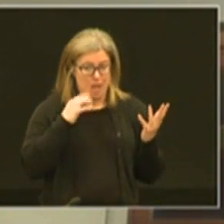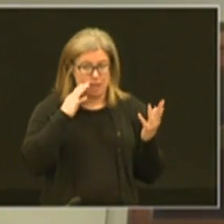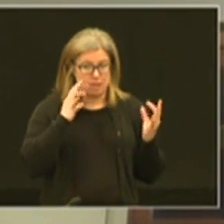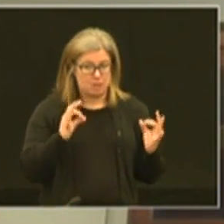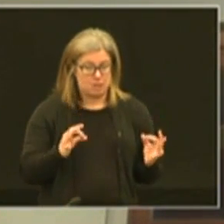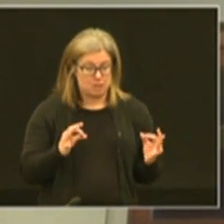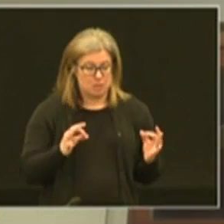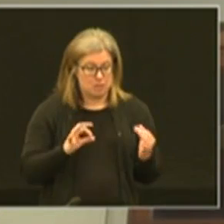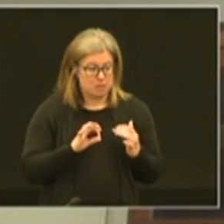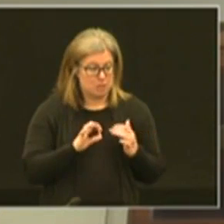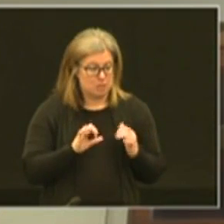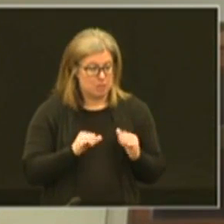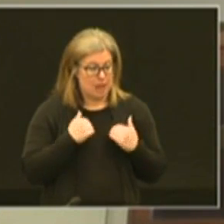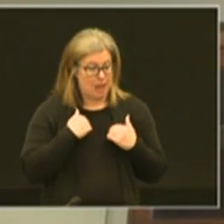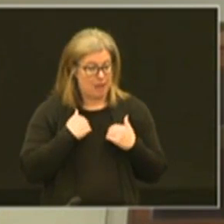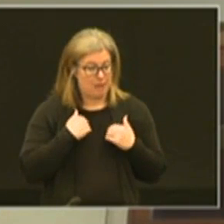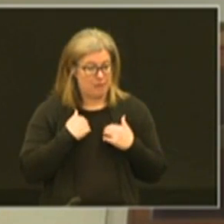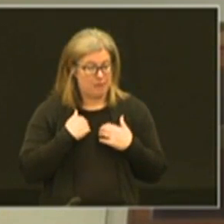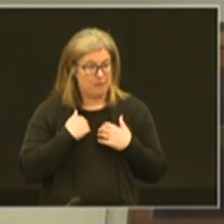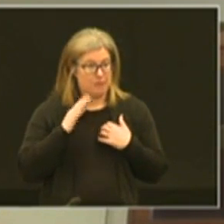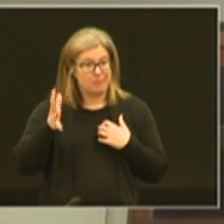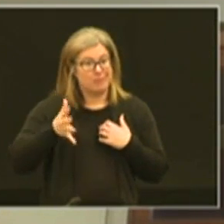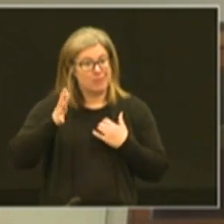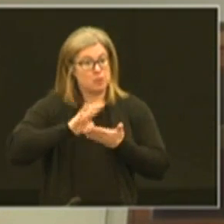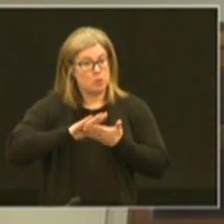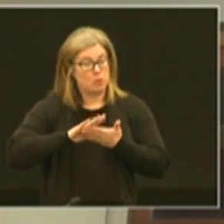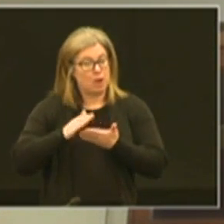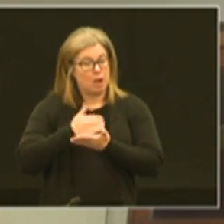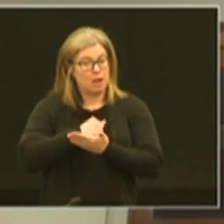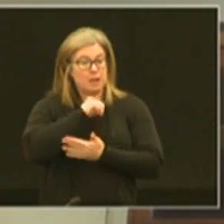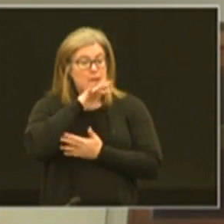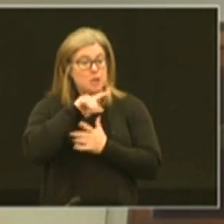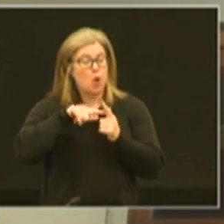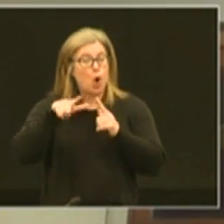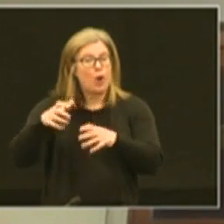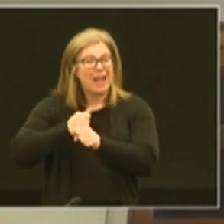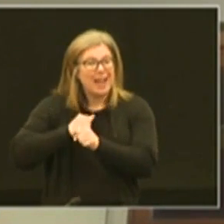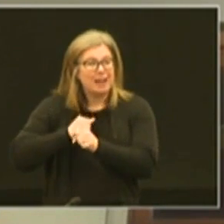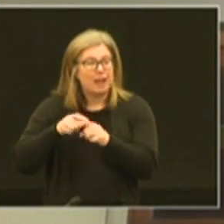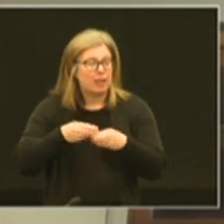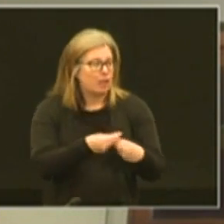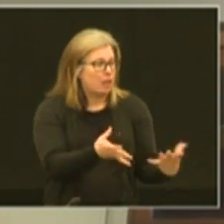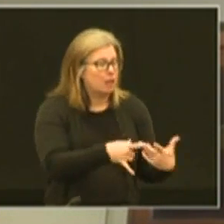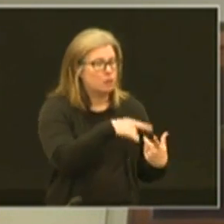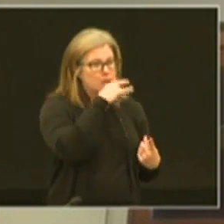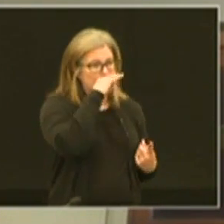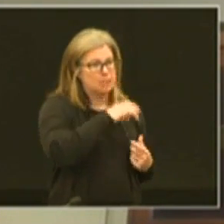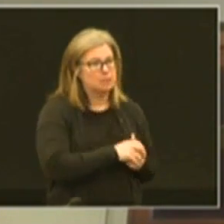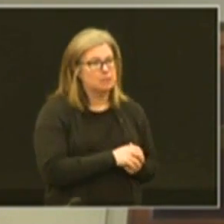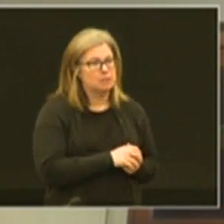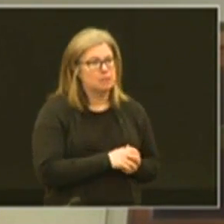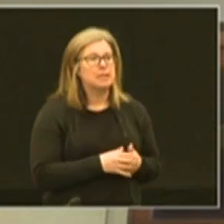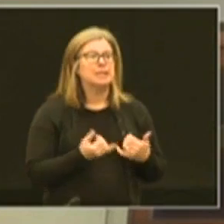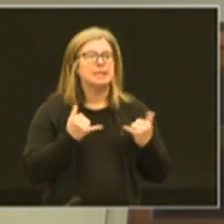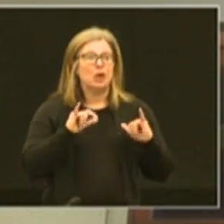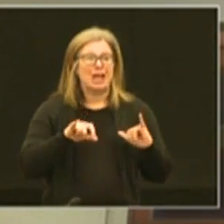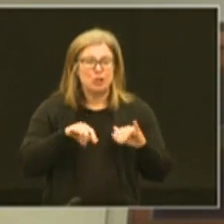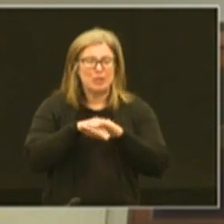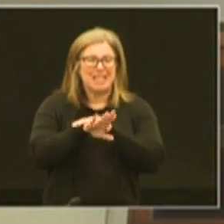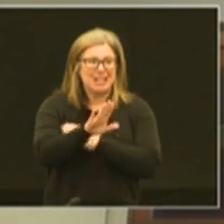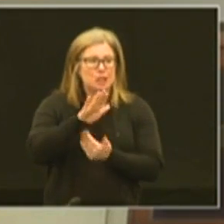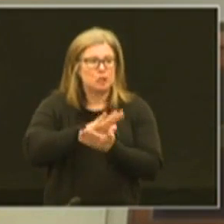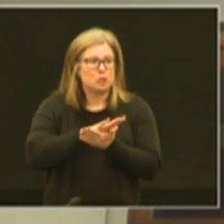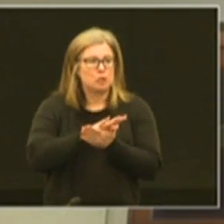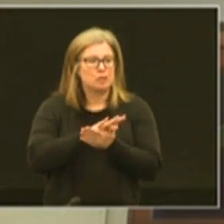choice to make. We could have them get in the school and collect dust or we could go get those Chromebooks and get them out to kids but we still had to get into